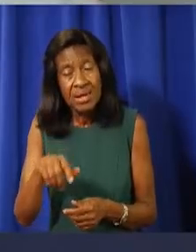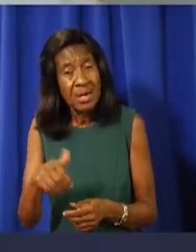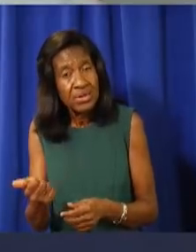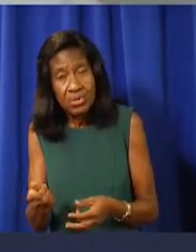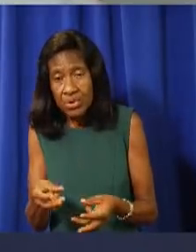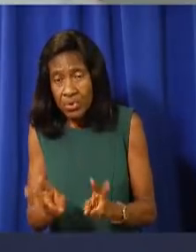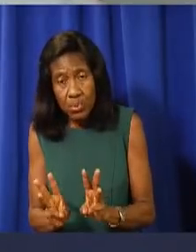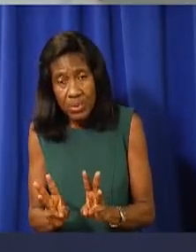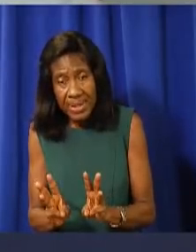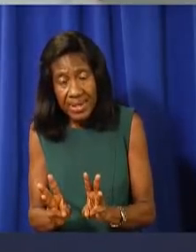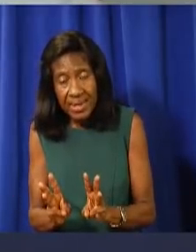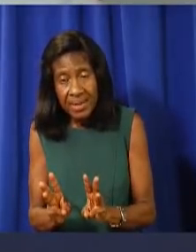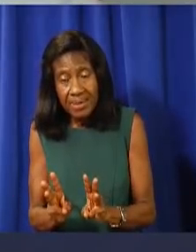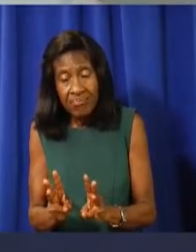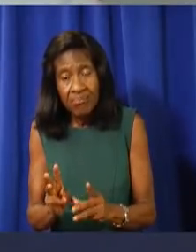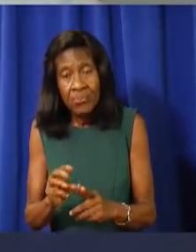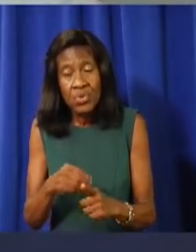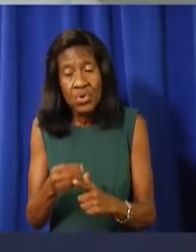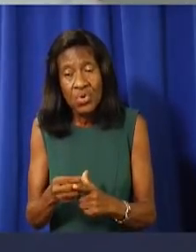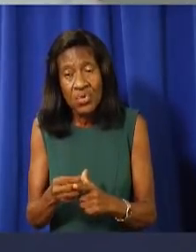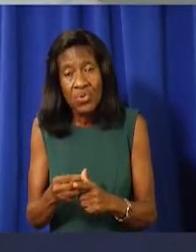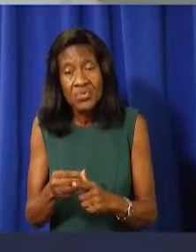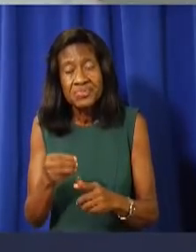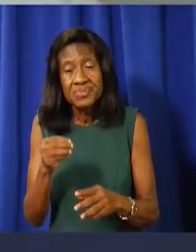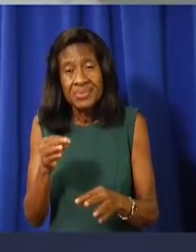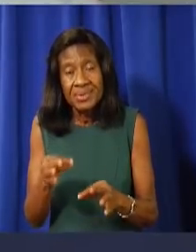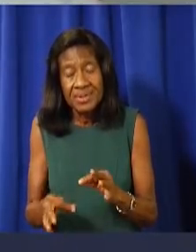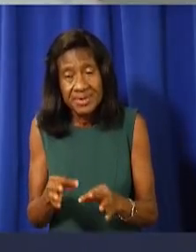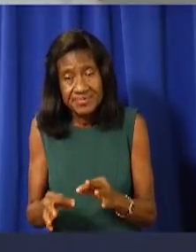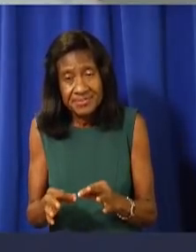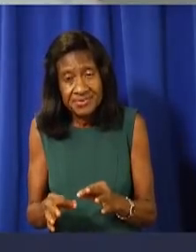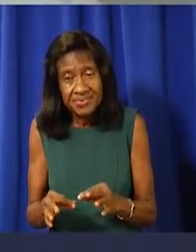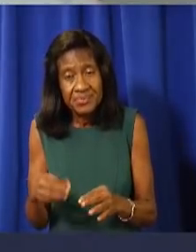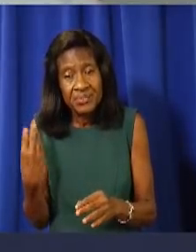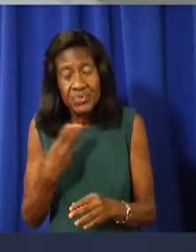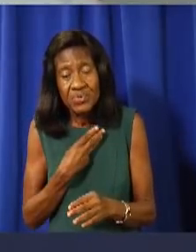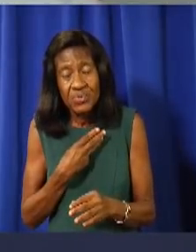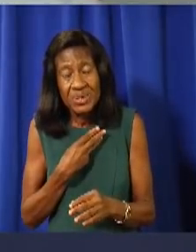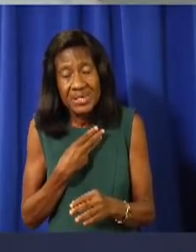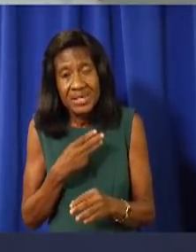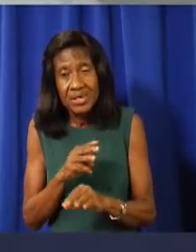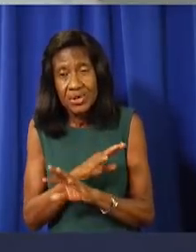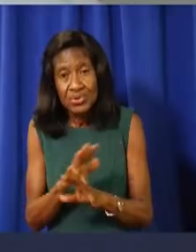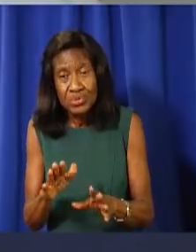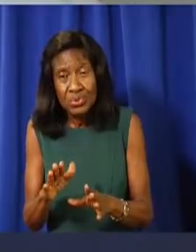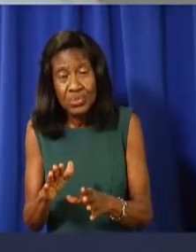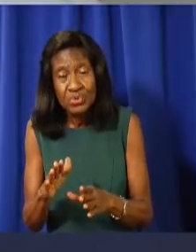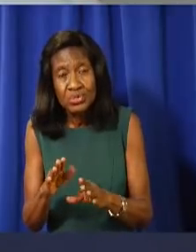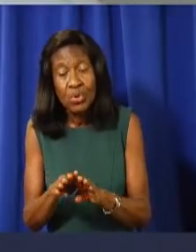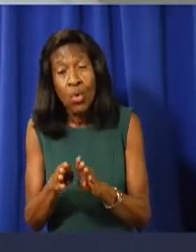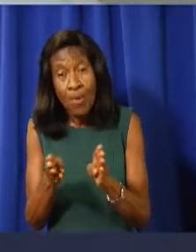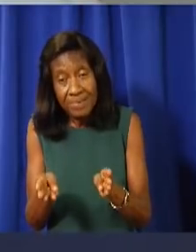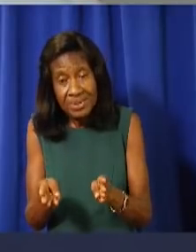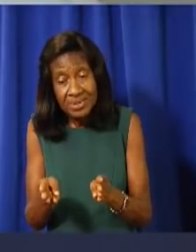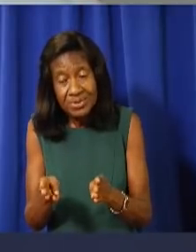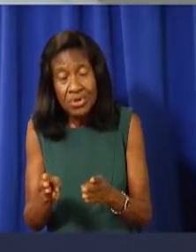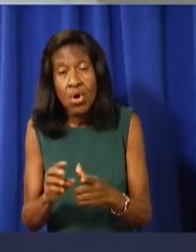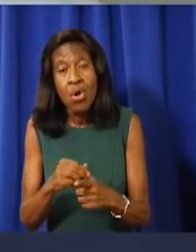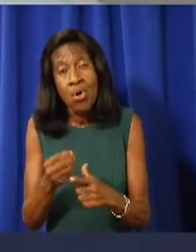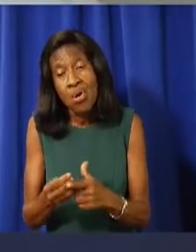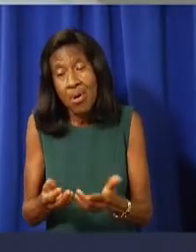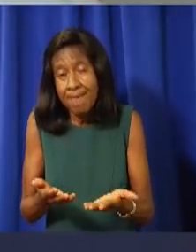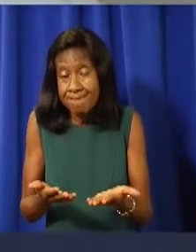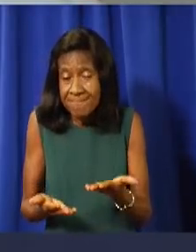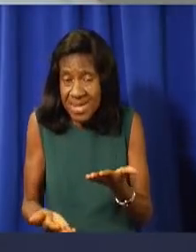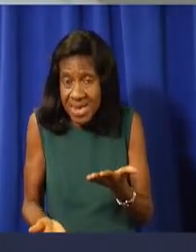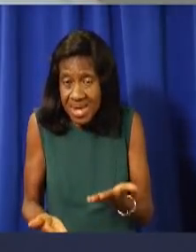it or delay the quarantine removal, as well as determining whether or not there could be some amendments and adjustments to the